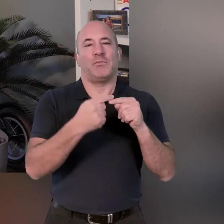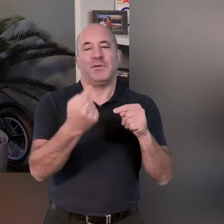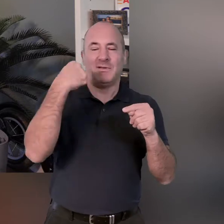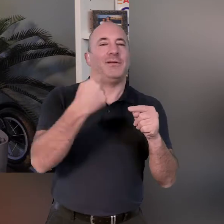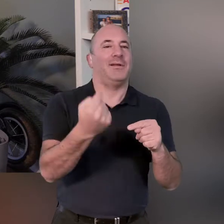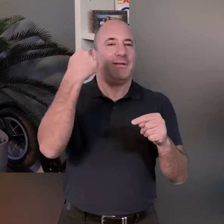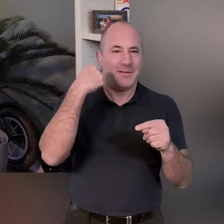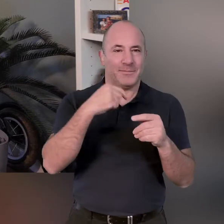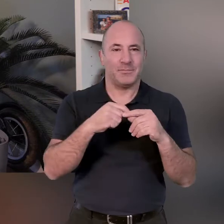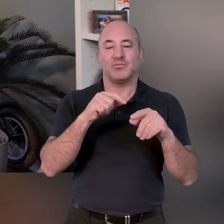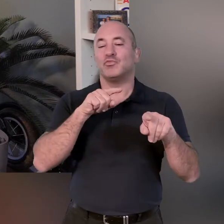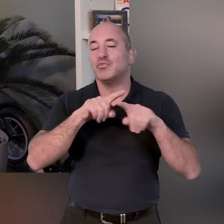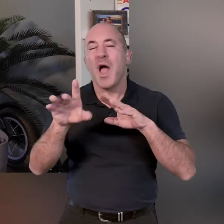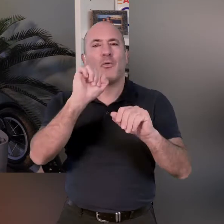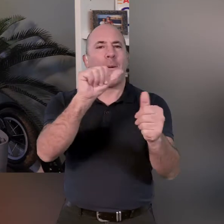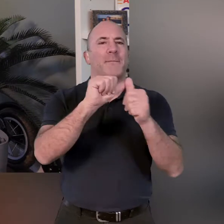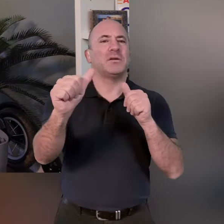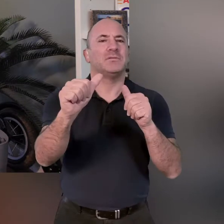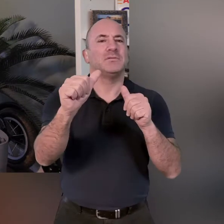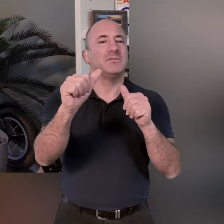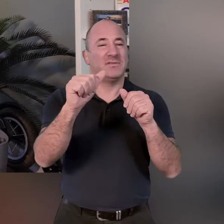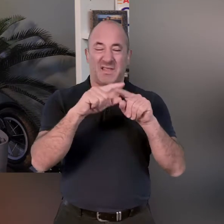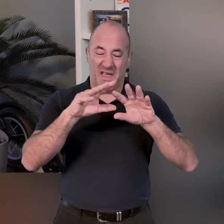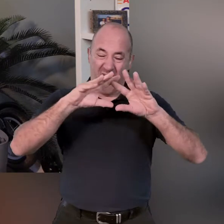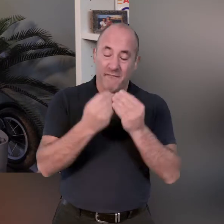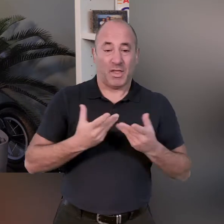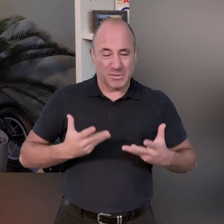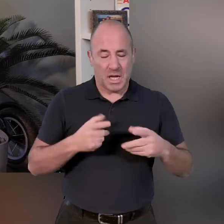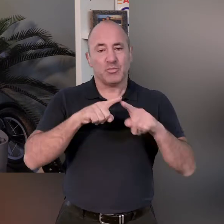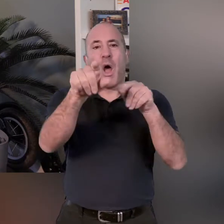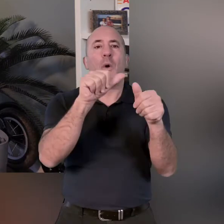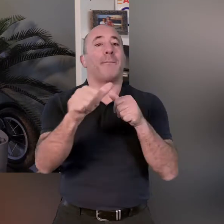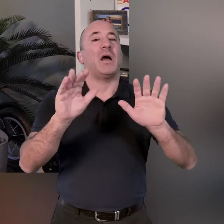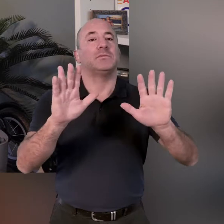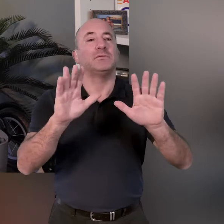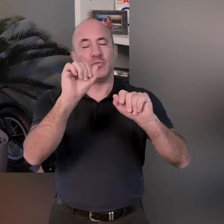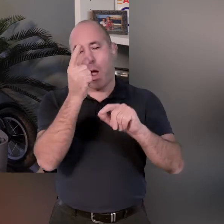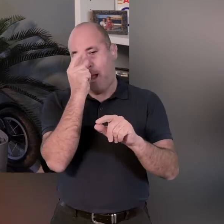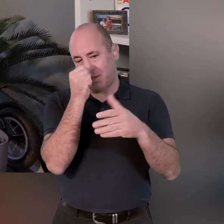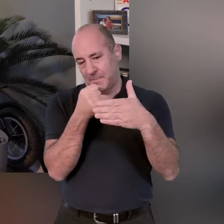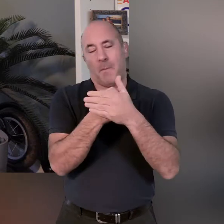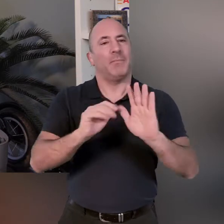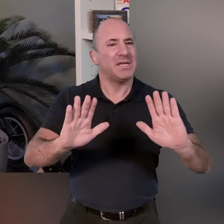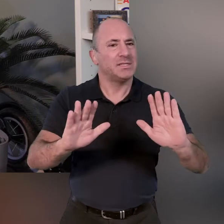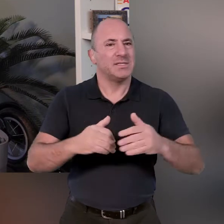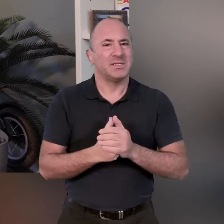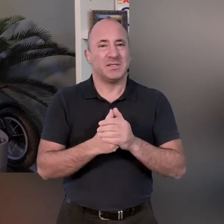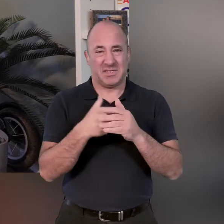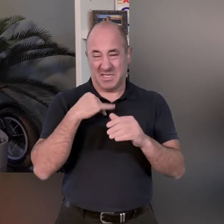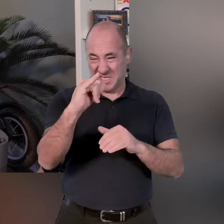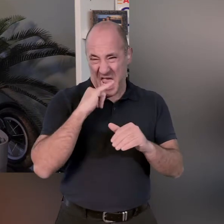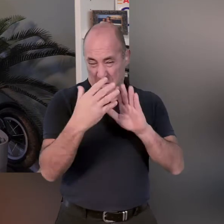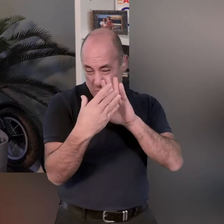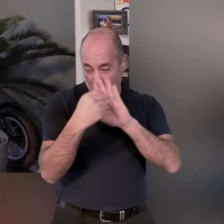like i said in the previous weeks doing the best to your ability and that goes for every single thing that we do in this session if